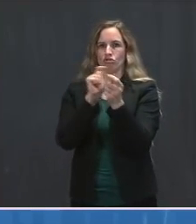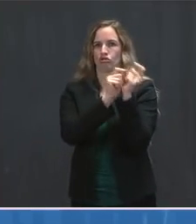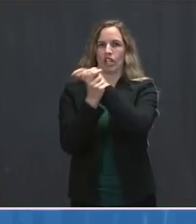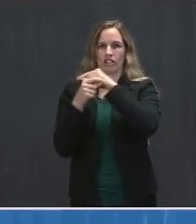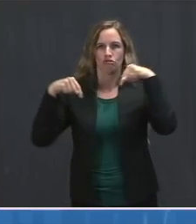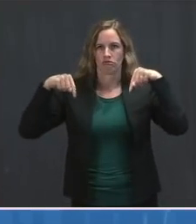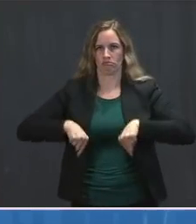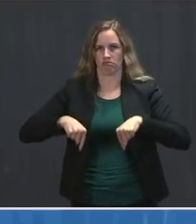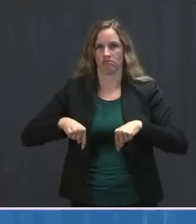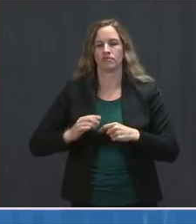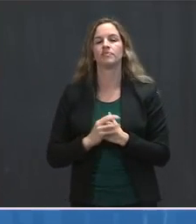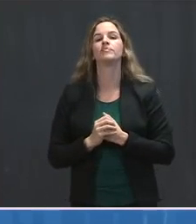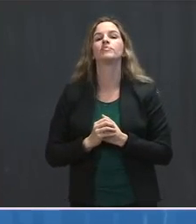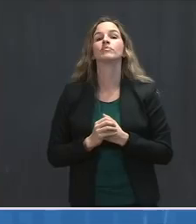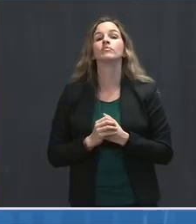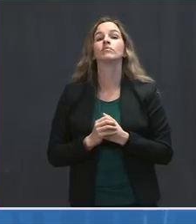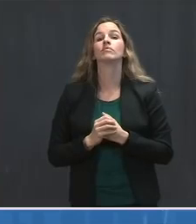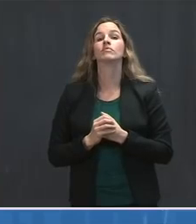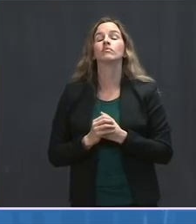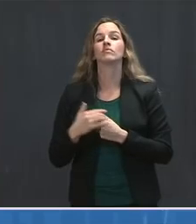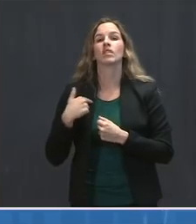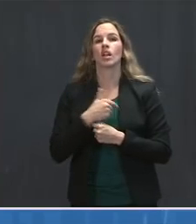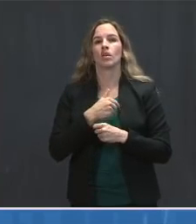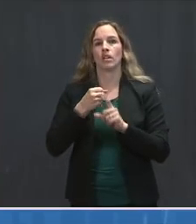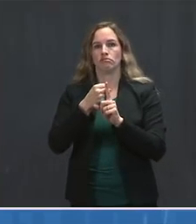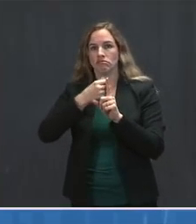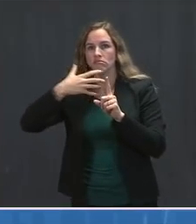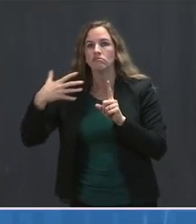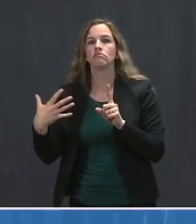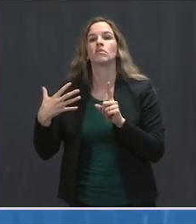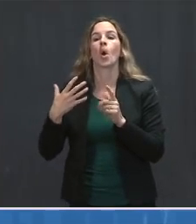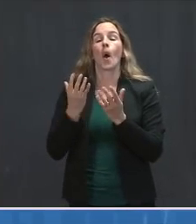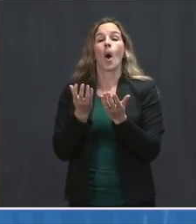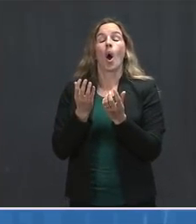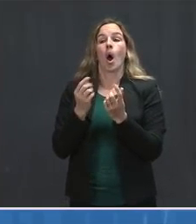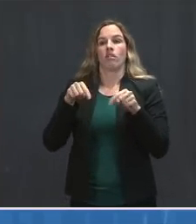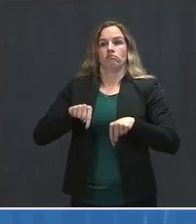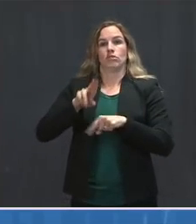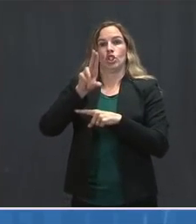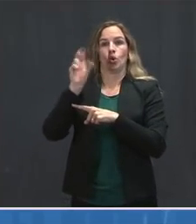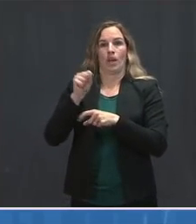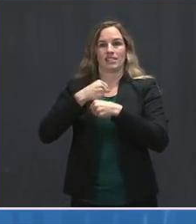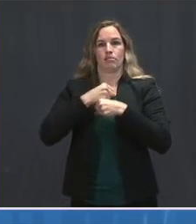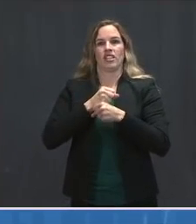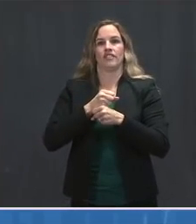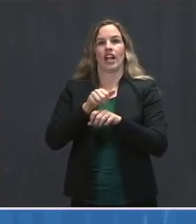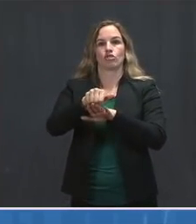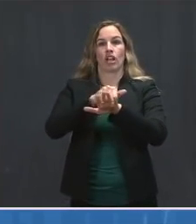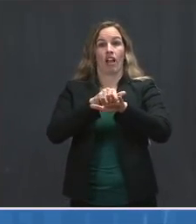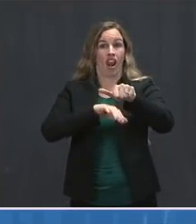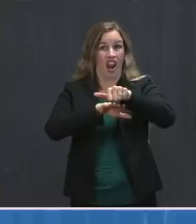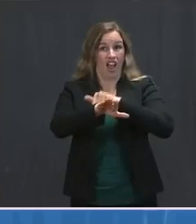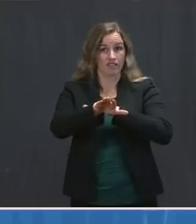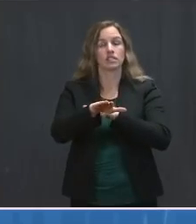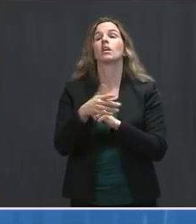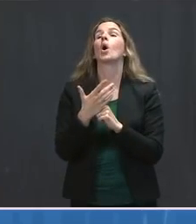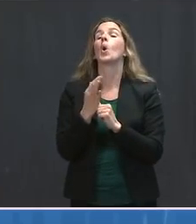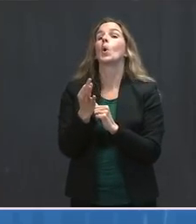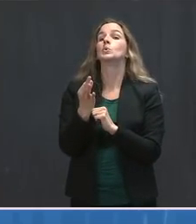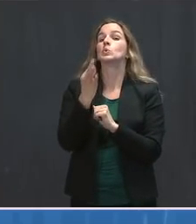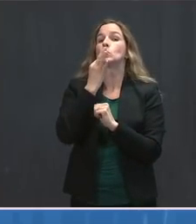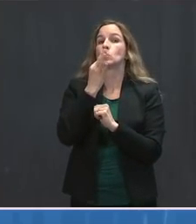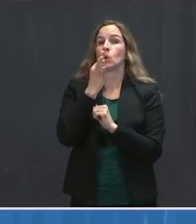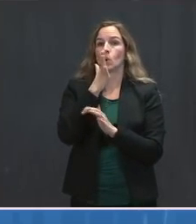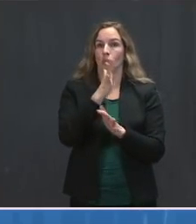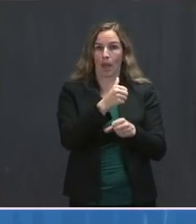pushed forward an effort to expand domestic manufacturing of surgical gloves, and I'm pleased to announce that we will build plants to make the